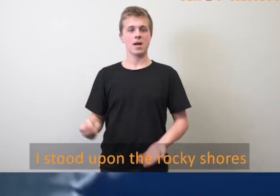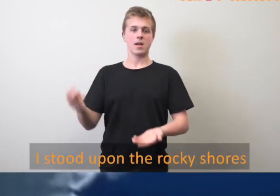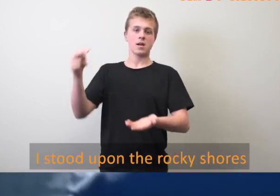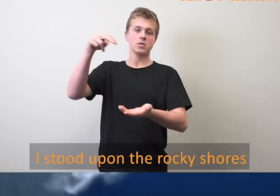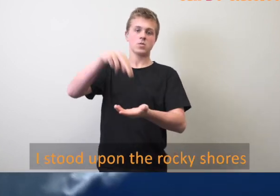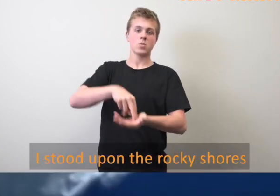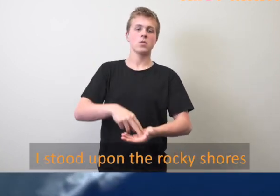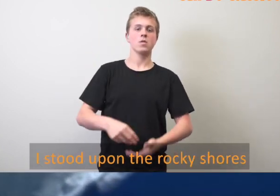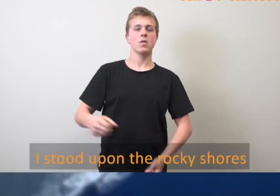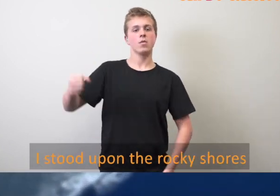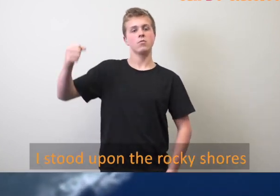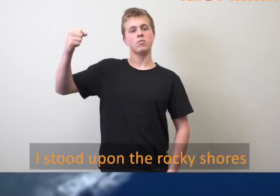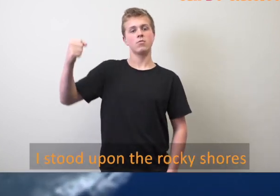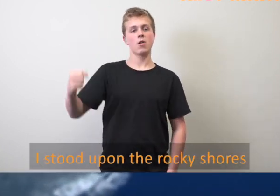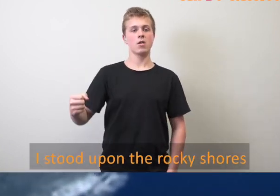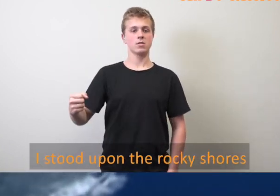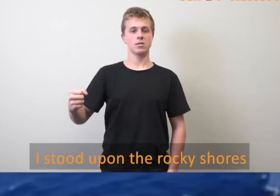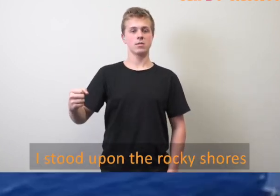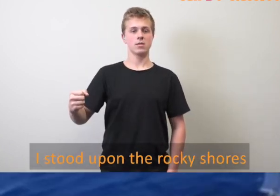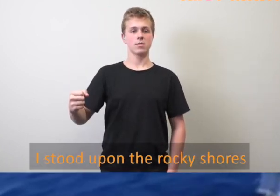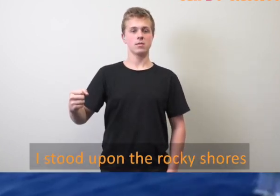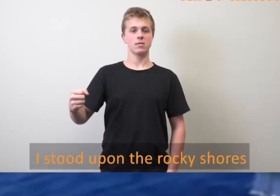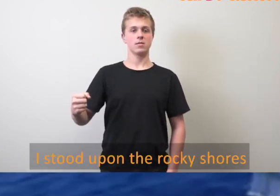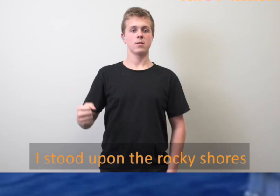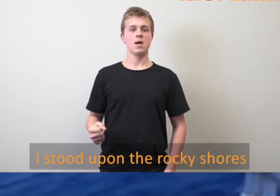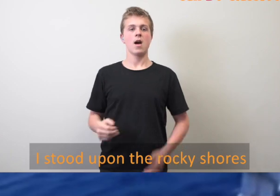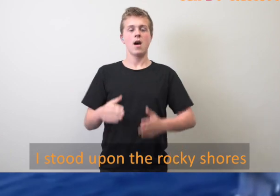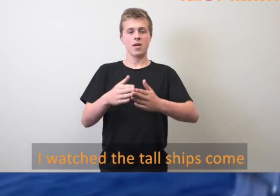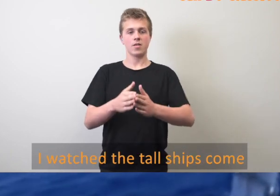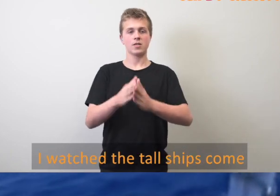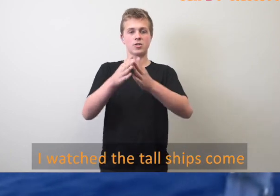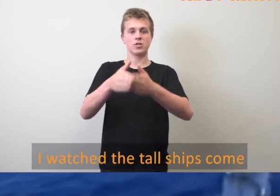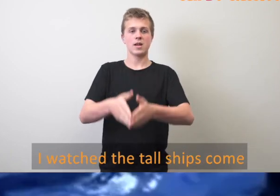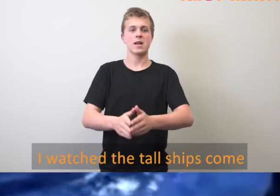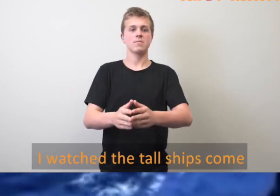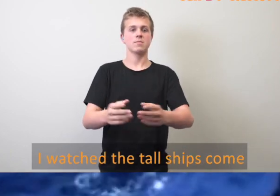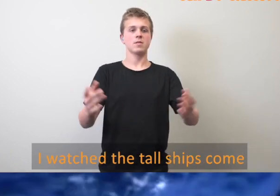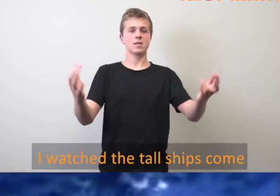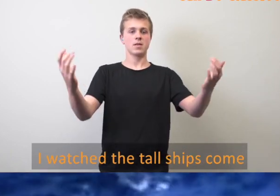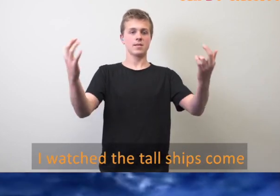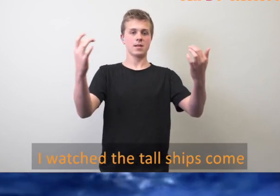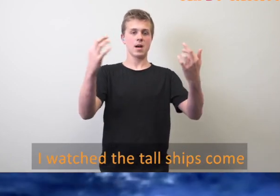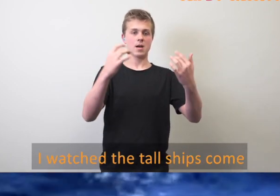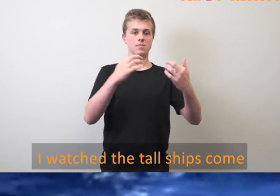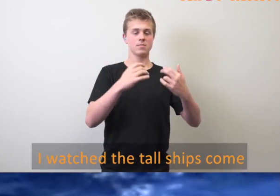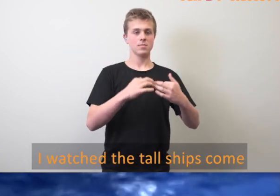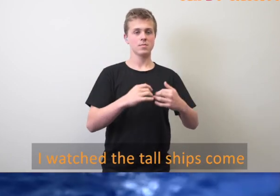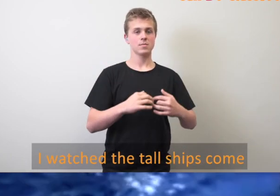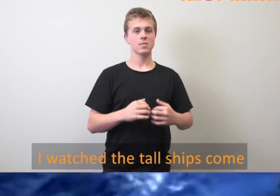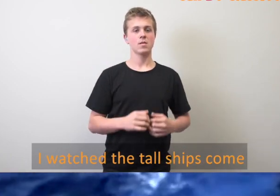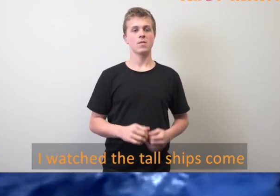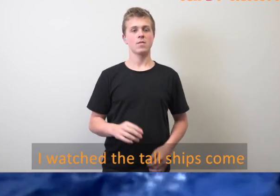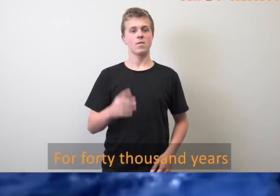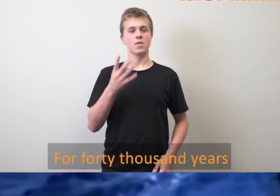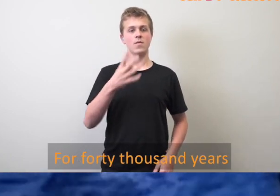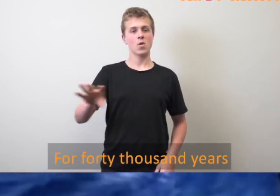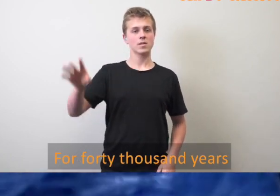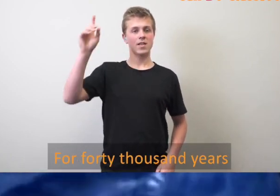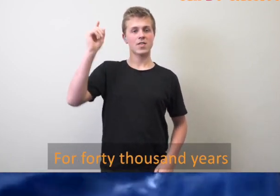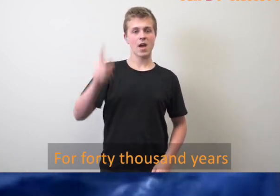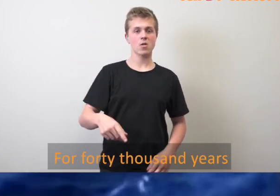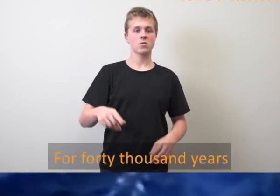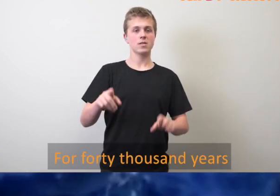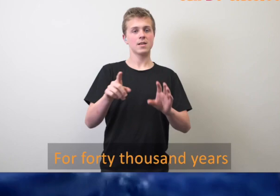I stood upon the rocky shores, I watched the tall ships come, for